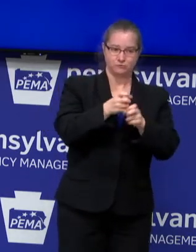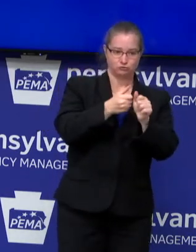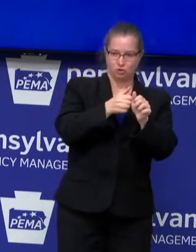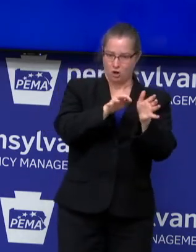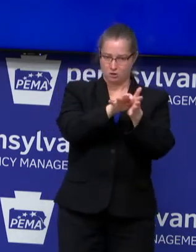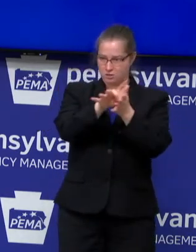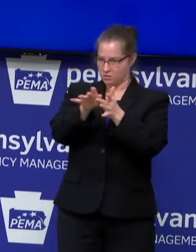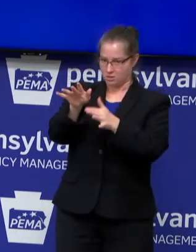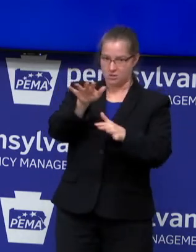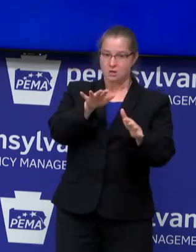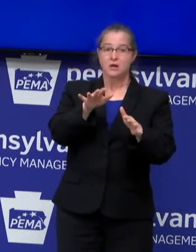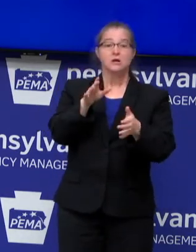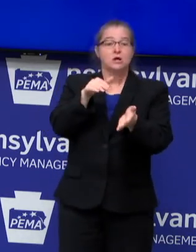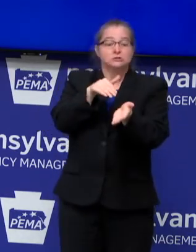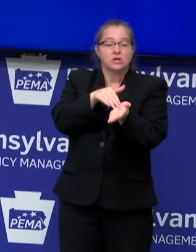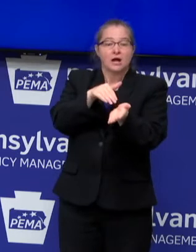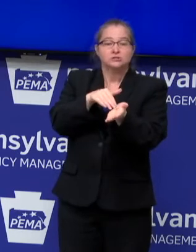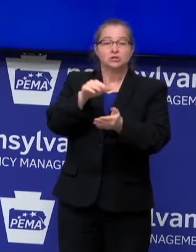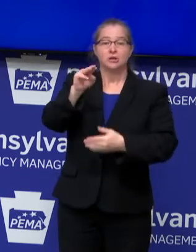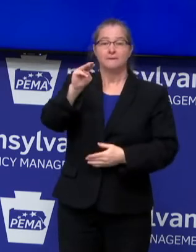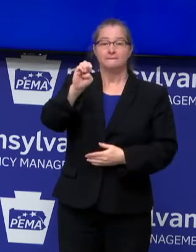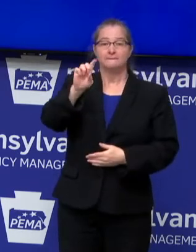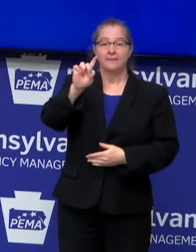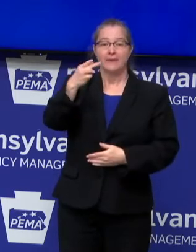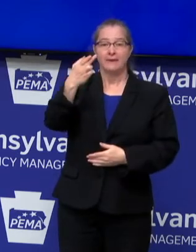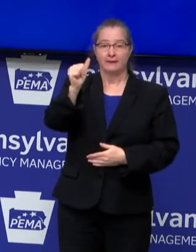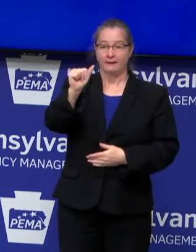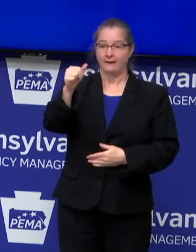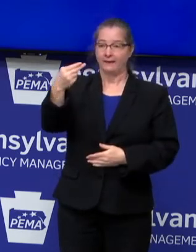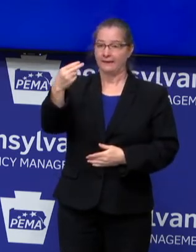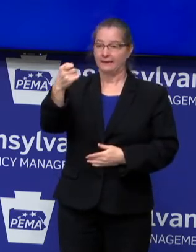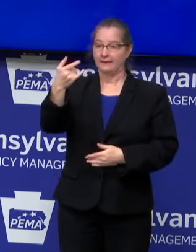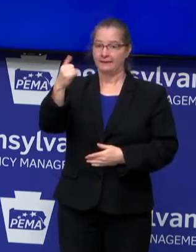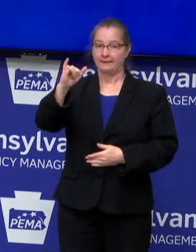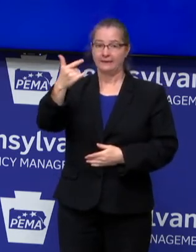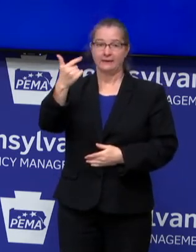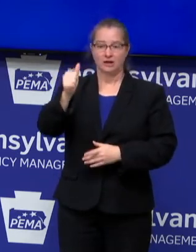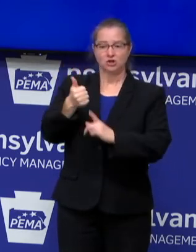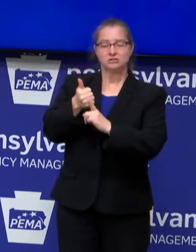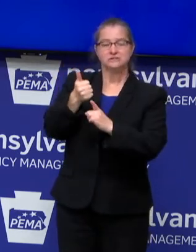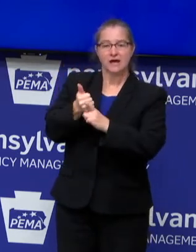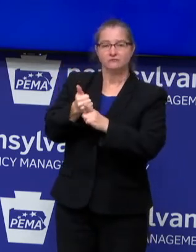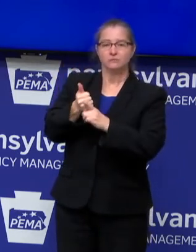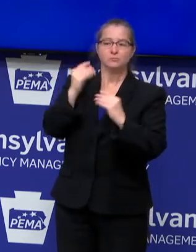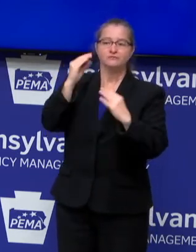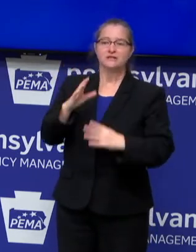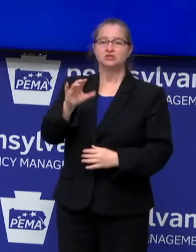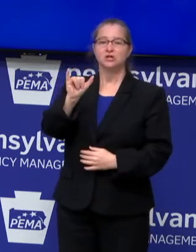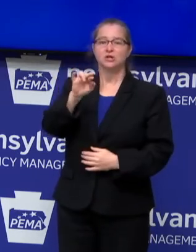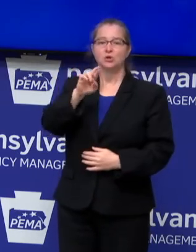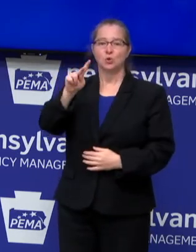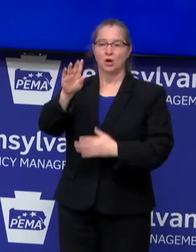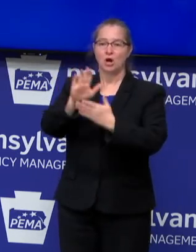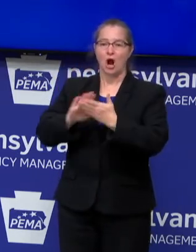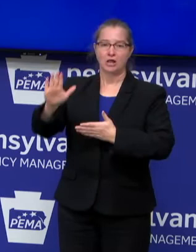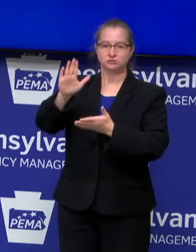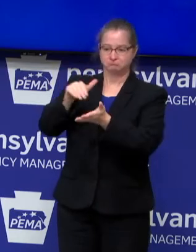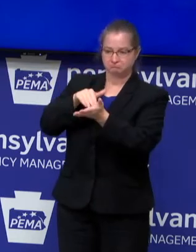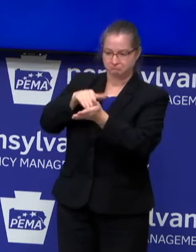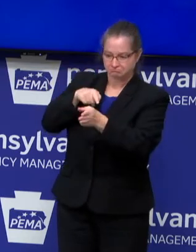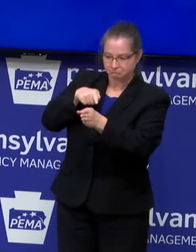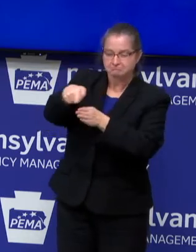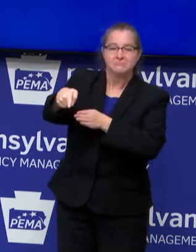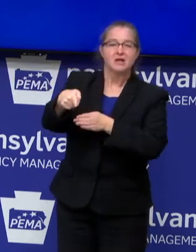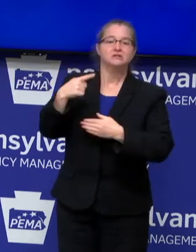Medha Higa is a professor at York College and a virologist, and she joins us today to share how viruses such as COVID-19